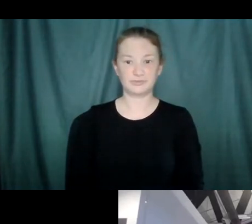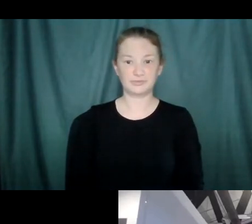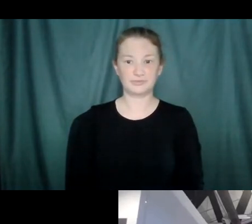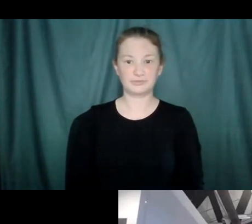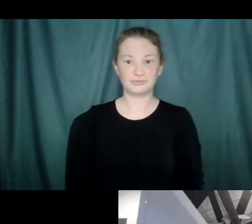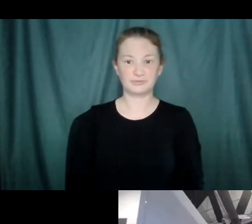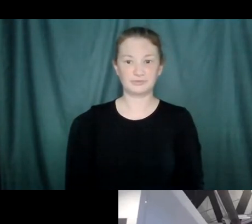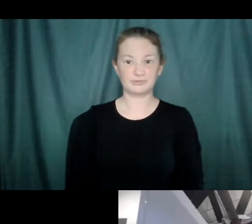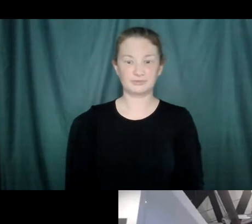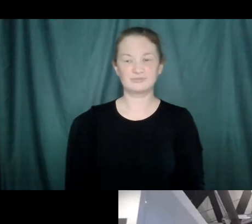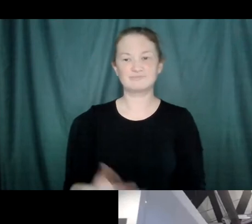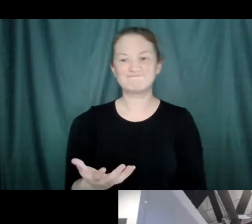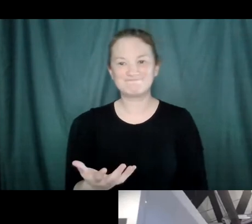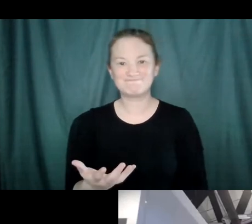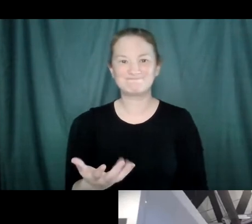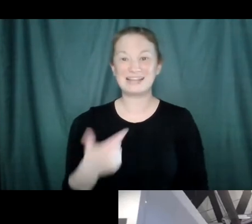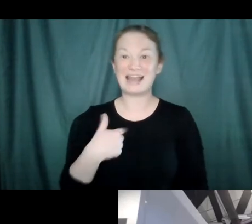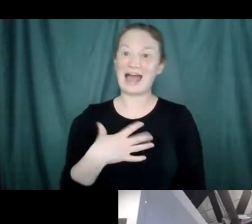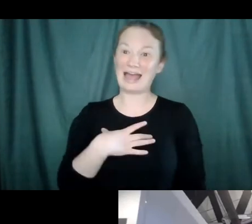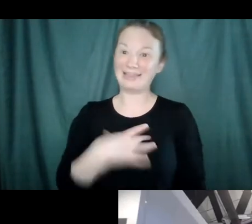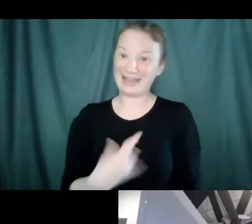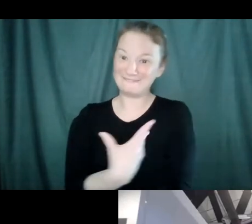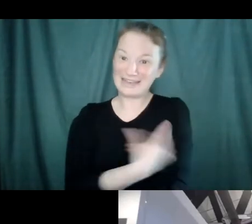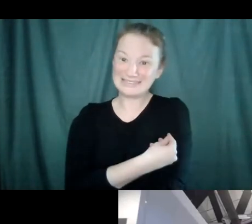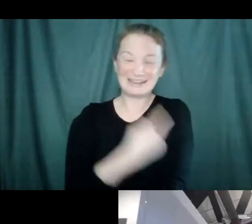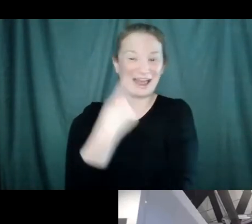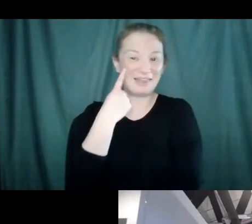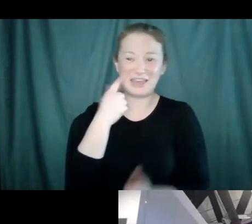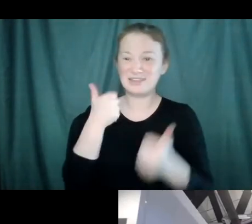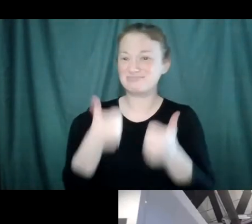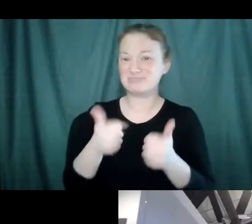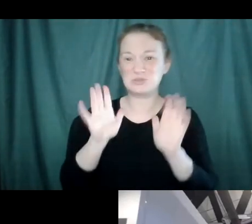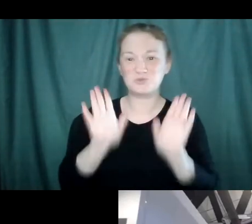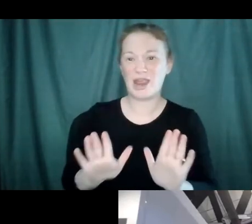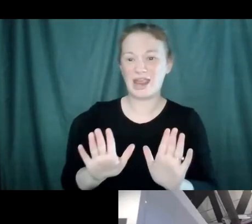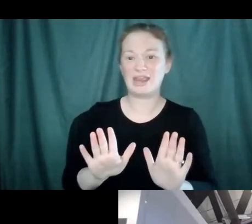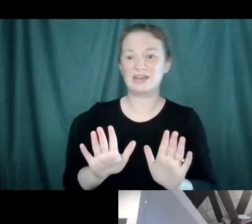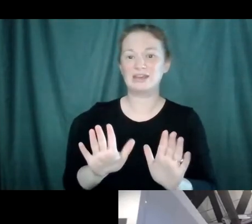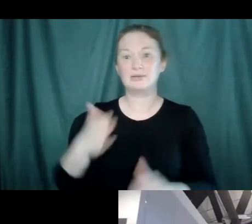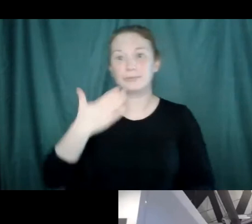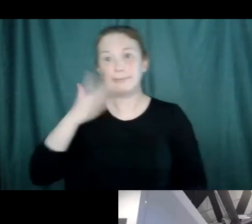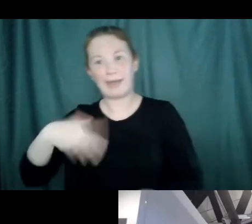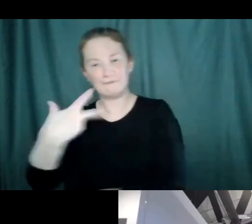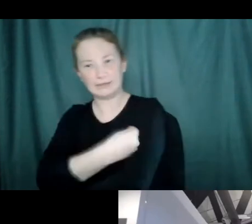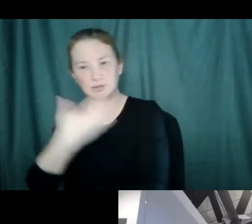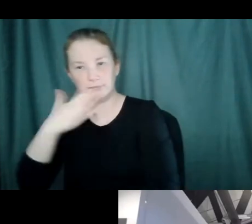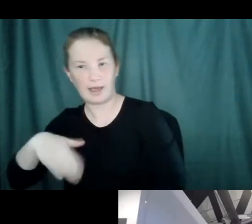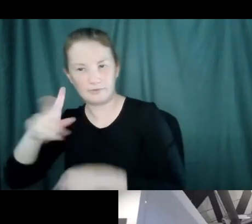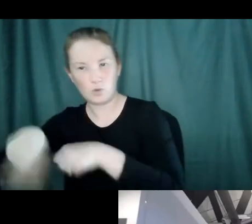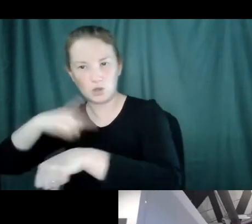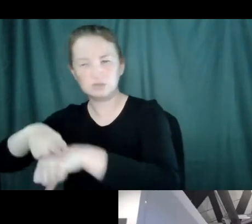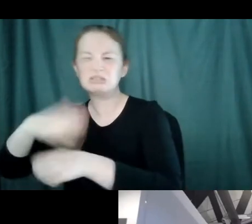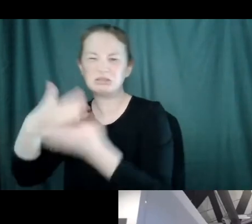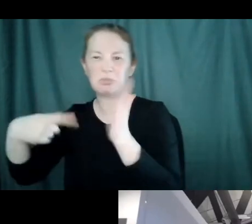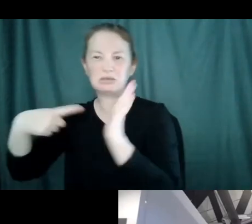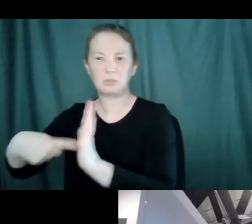I'm biased. I like vaccines. think that they're fantastic when they're done well, bad vaccines are bad. And there are some examples,